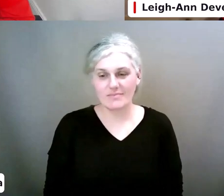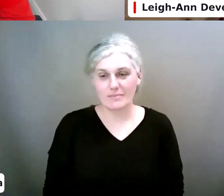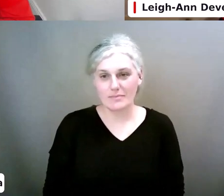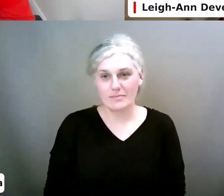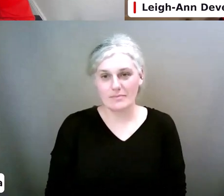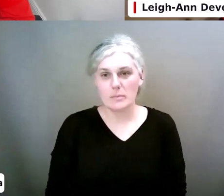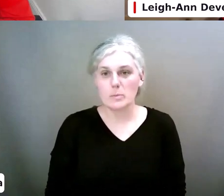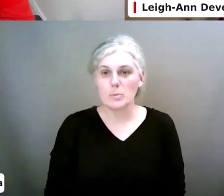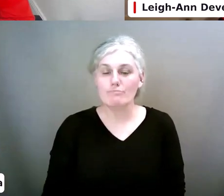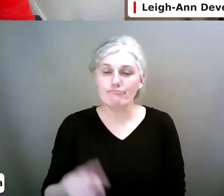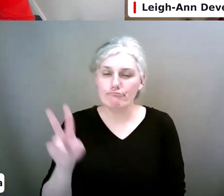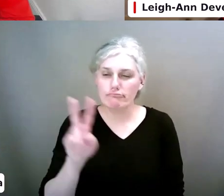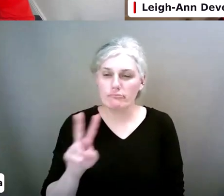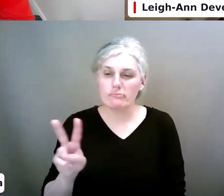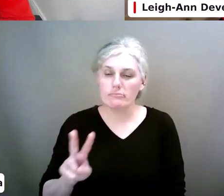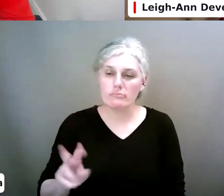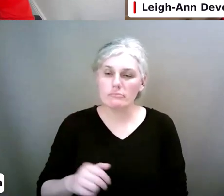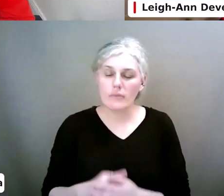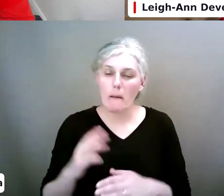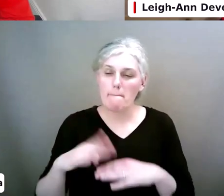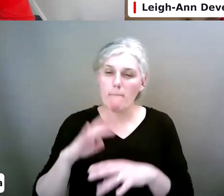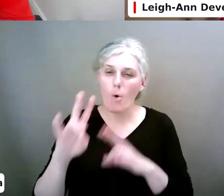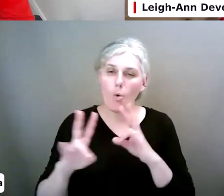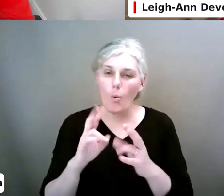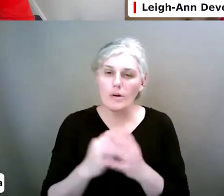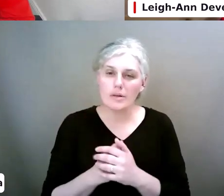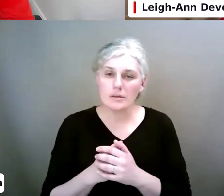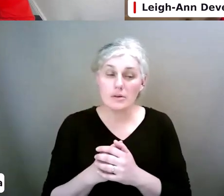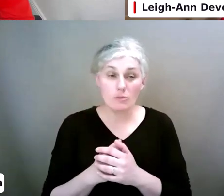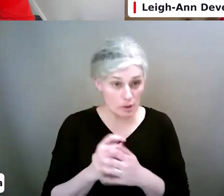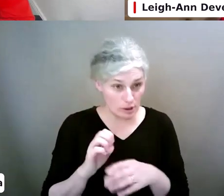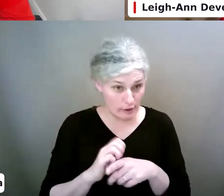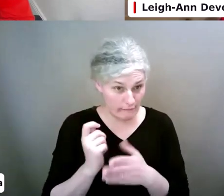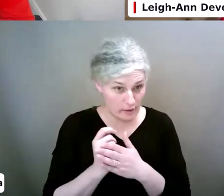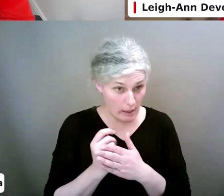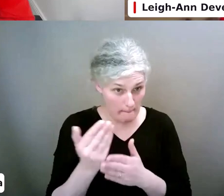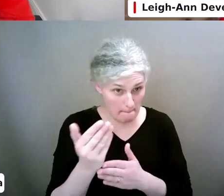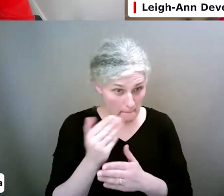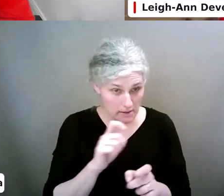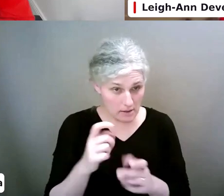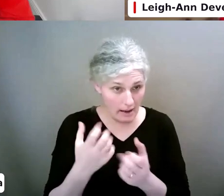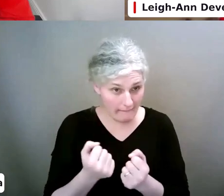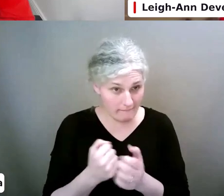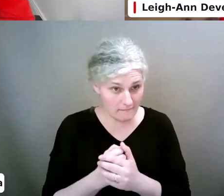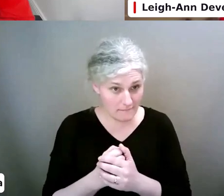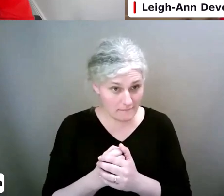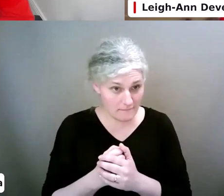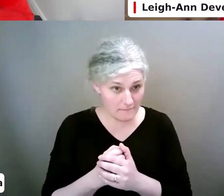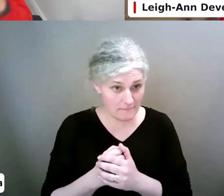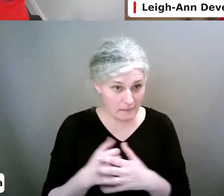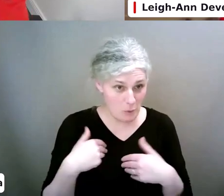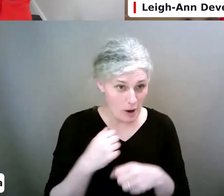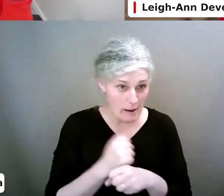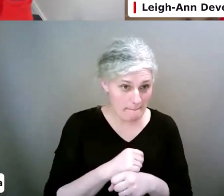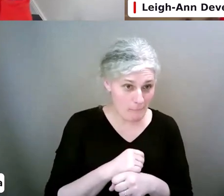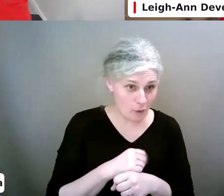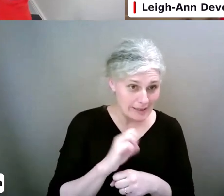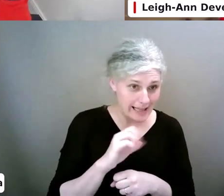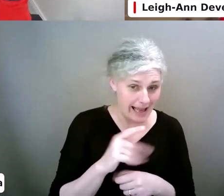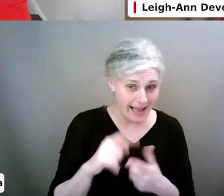OK. More questions. Have we still got time, Avril? I'm just conscious of poor Ella and Ray.